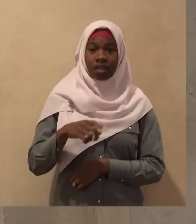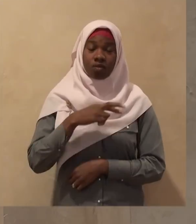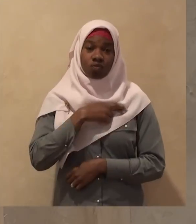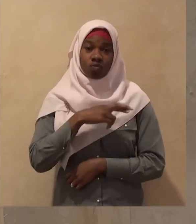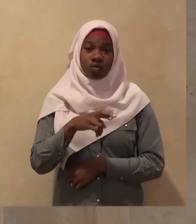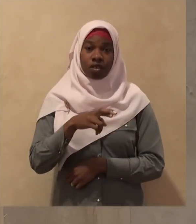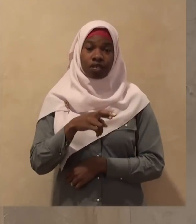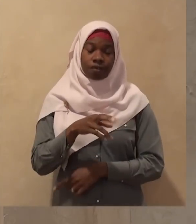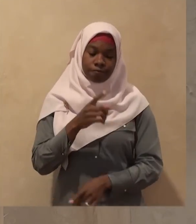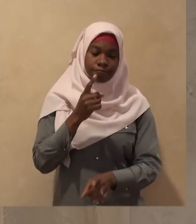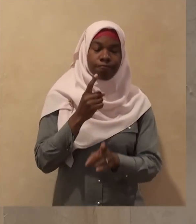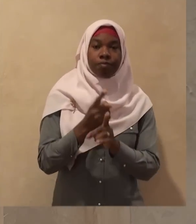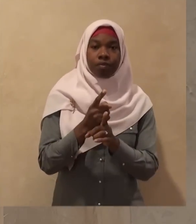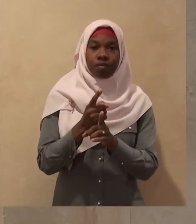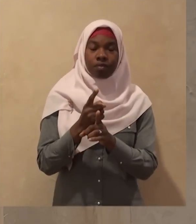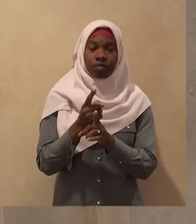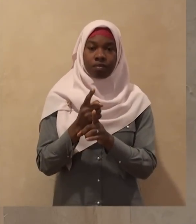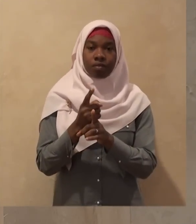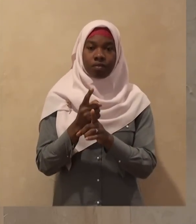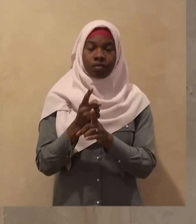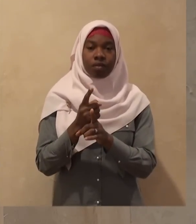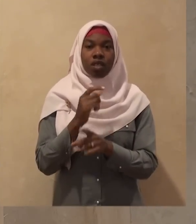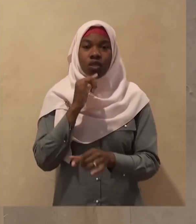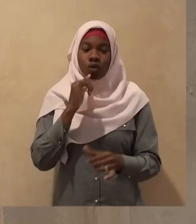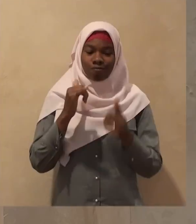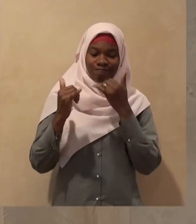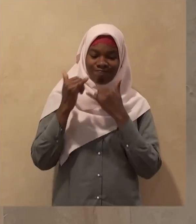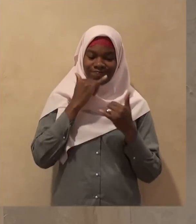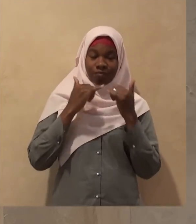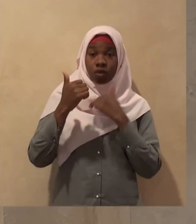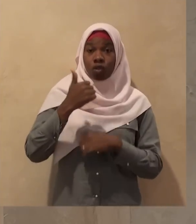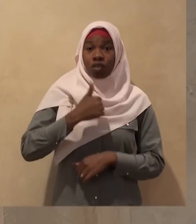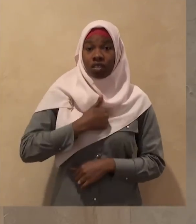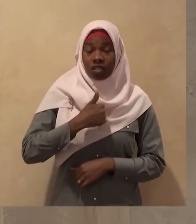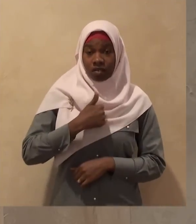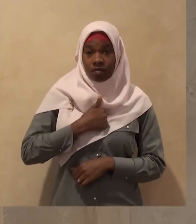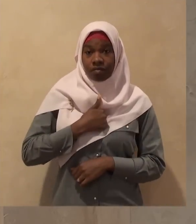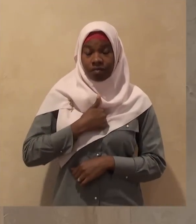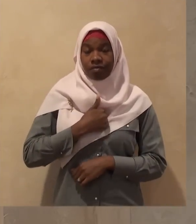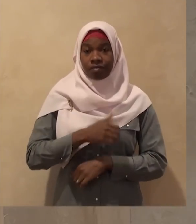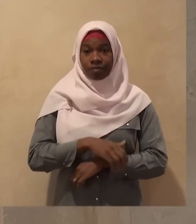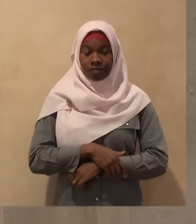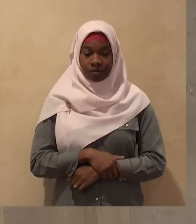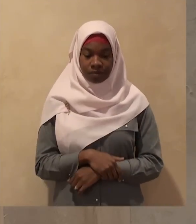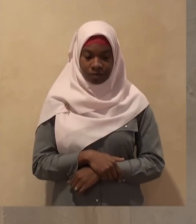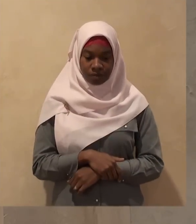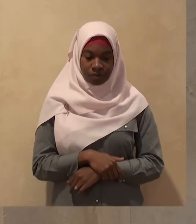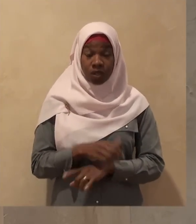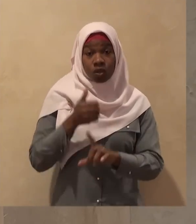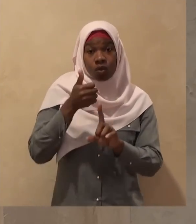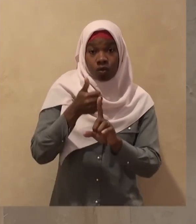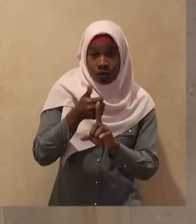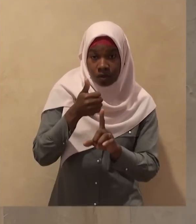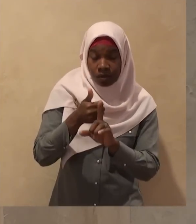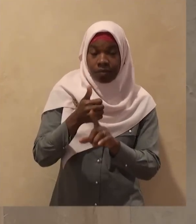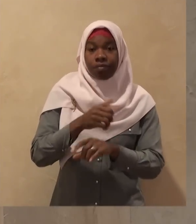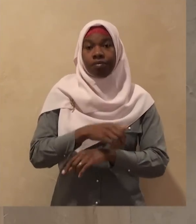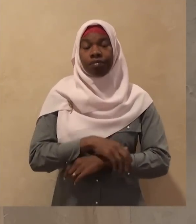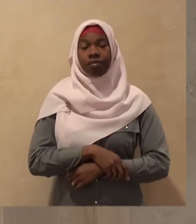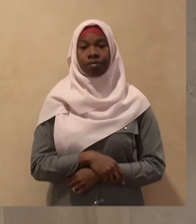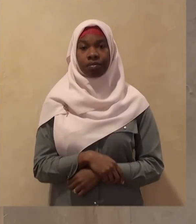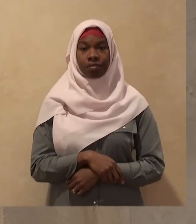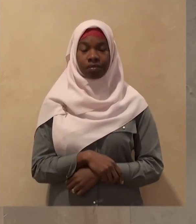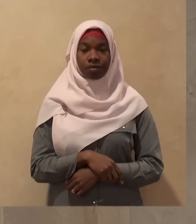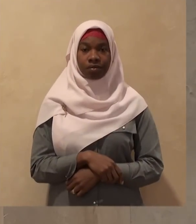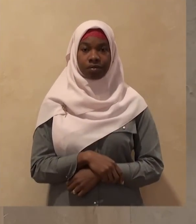do not do wrong on yourself during this month The Quran does not make mention of the names of